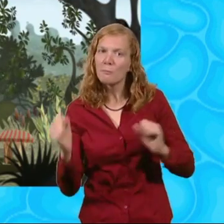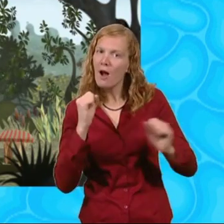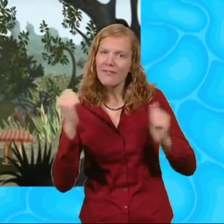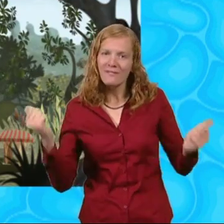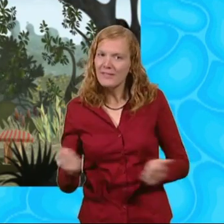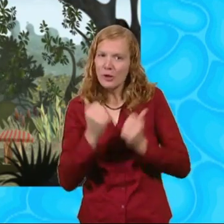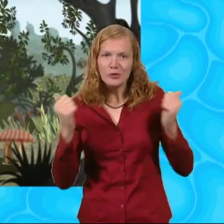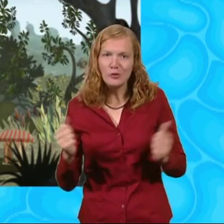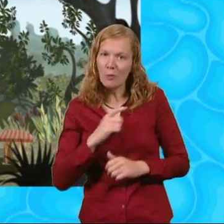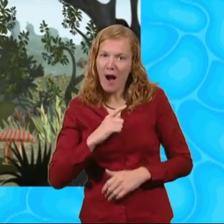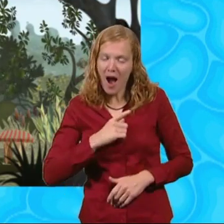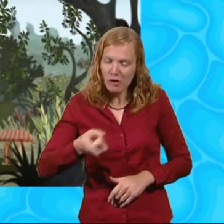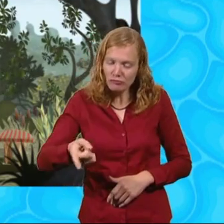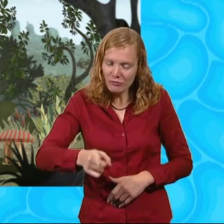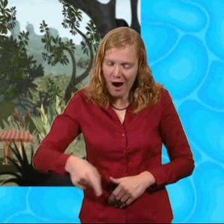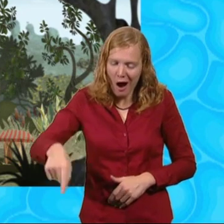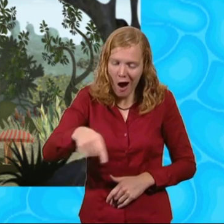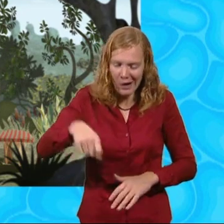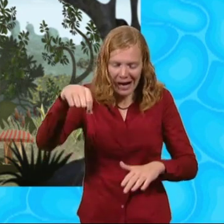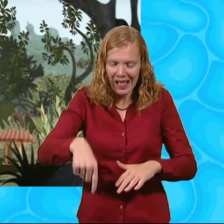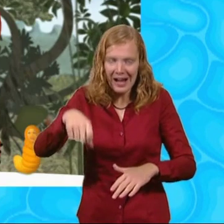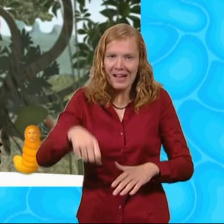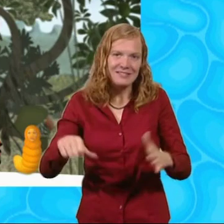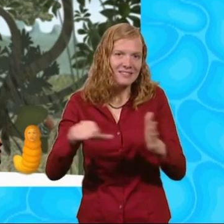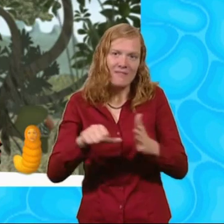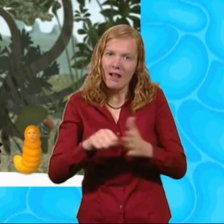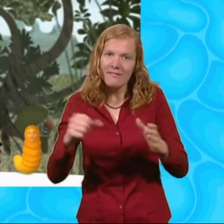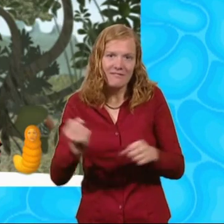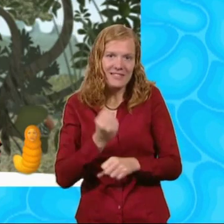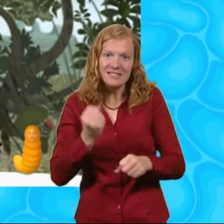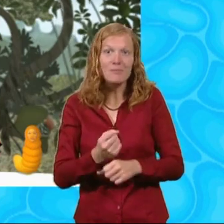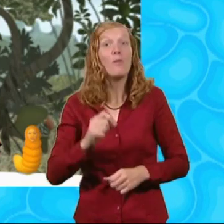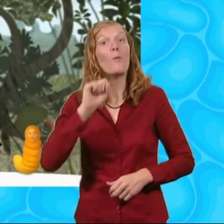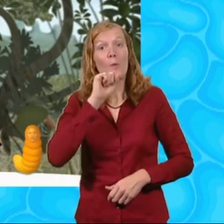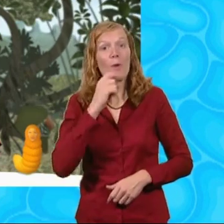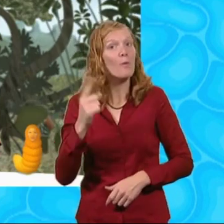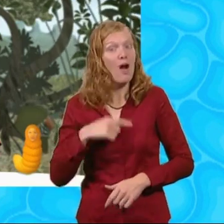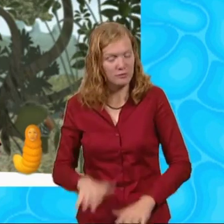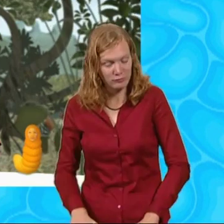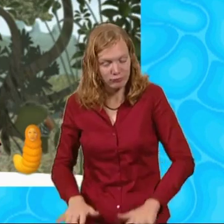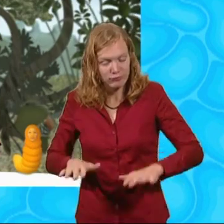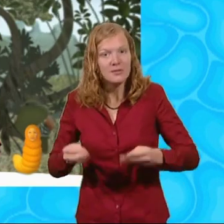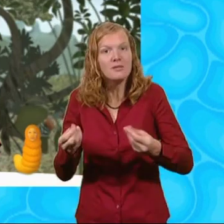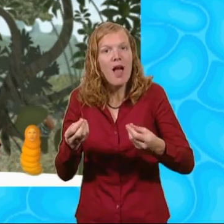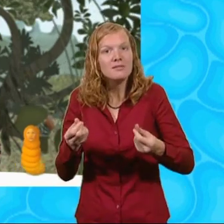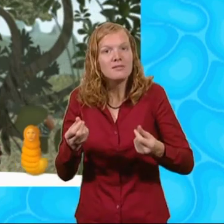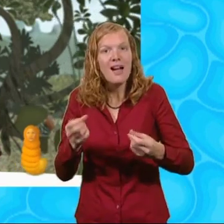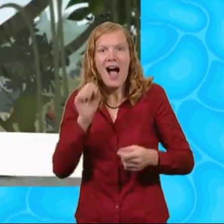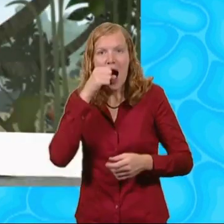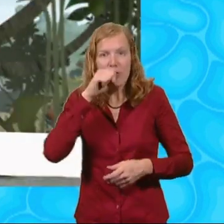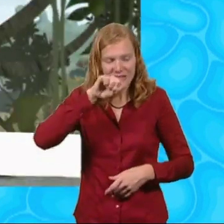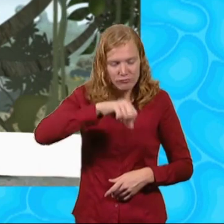bathtub anymore. The crack was too big to fix. We're going to fill it with soil and plant carrots in it. What?